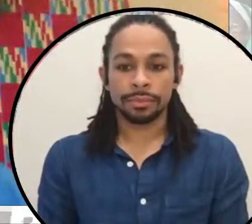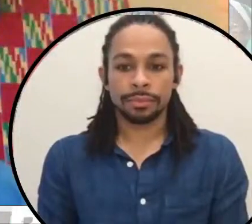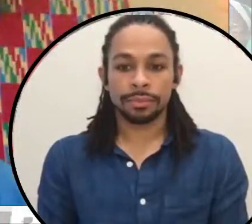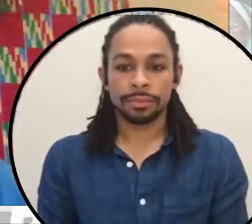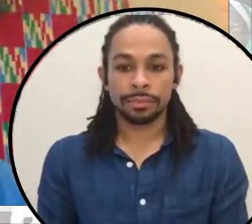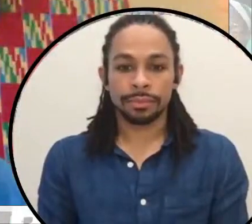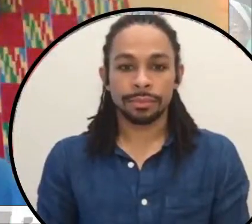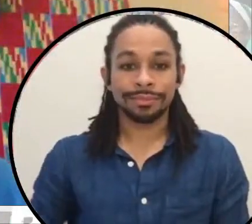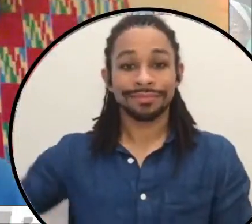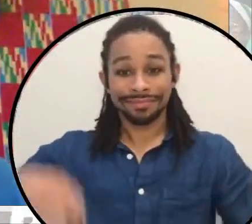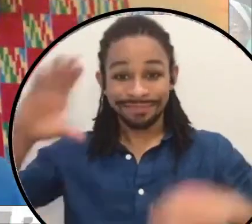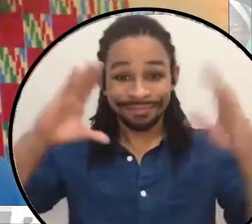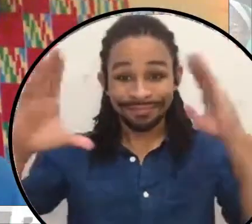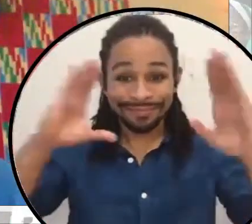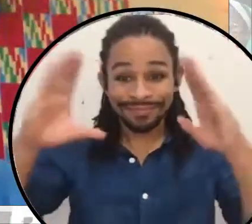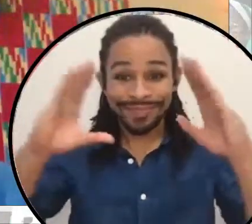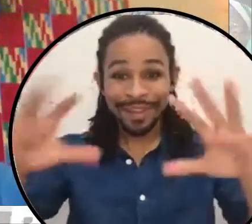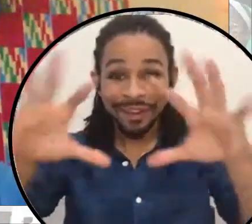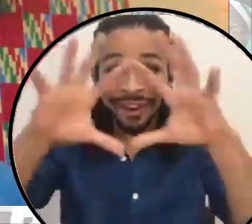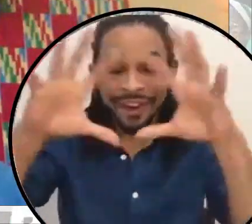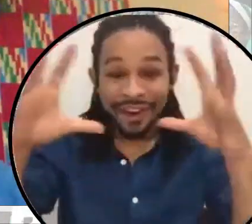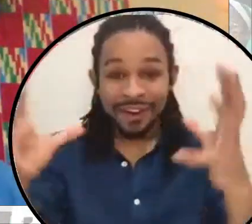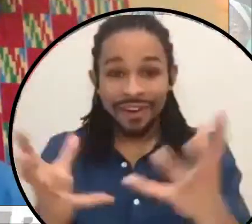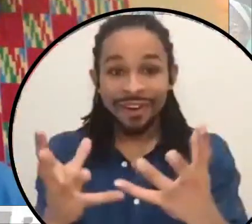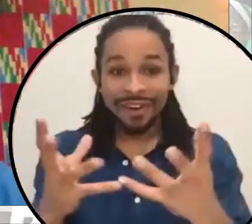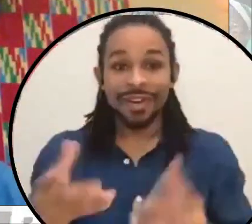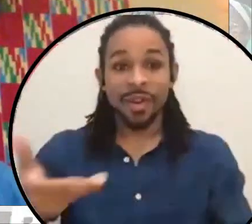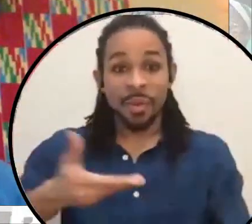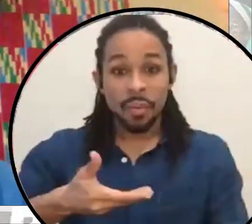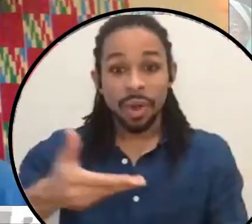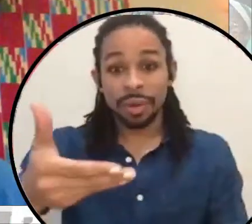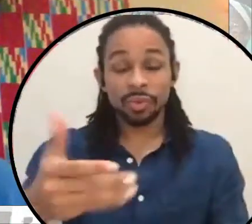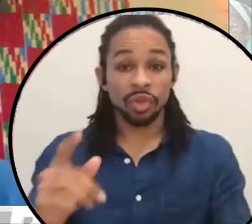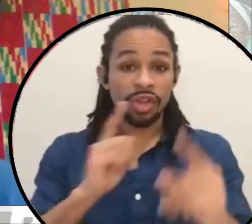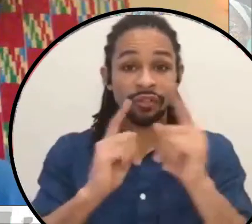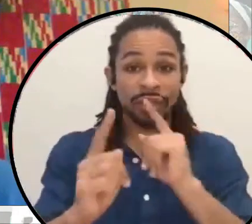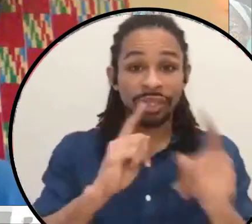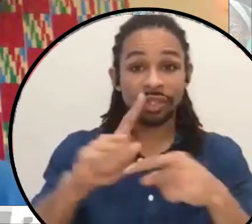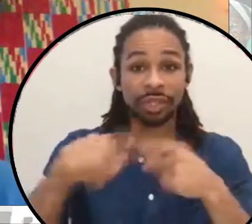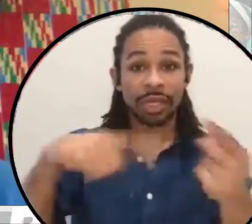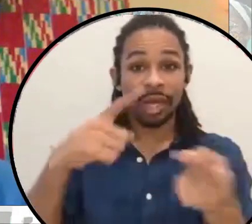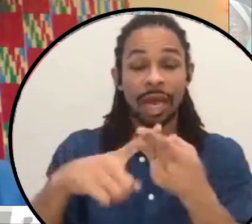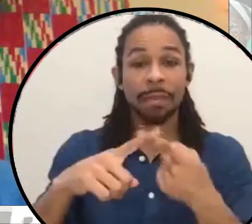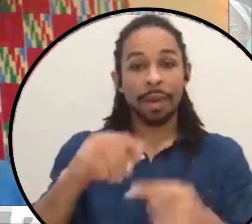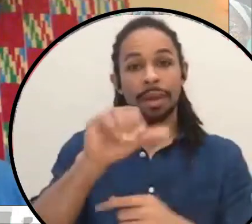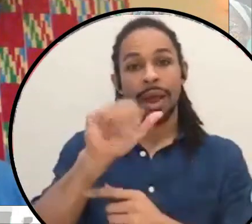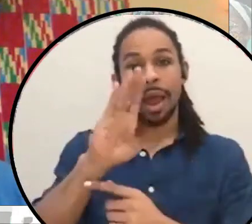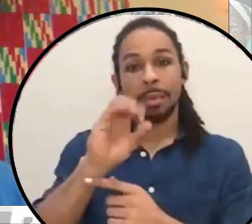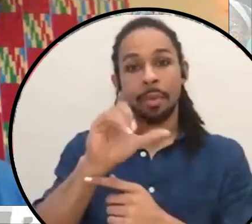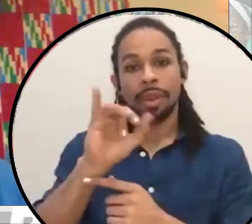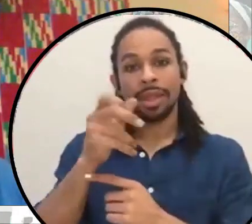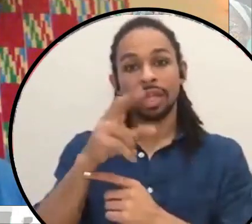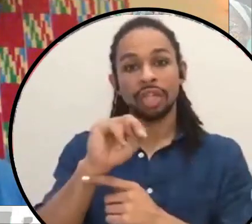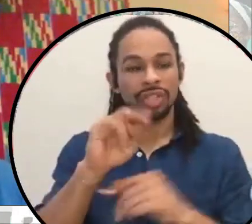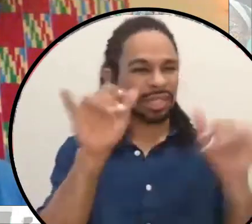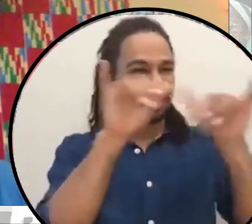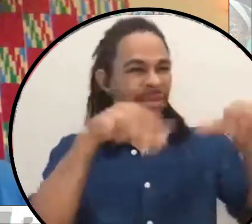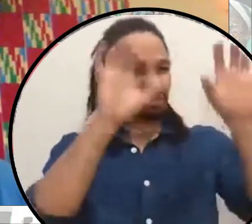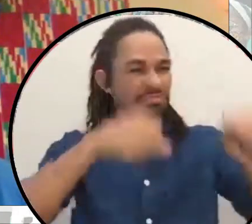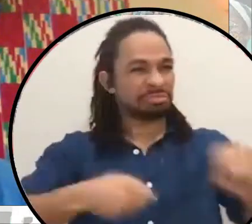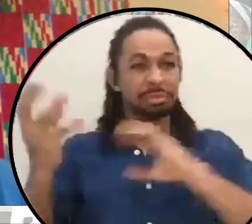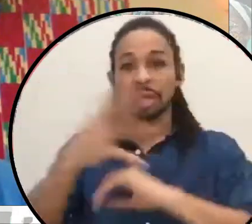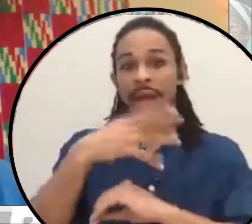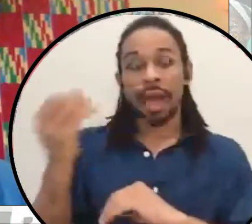Dawn Hello, everyone. Welcome to a conversation about abolition and movement building. My name is Dawn